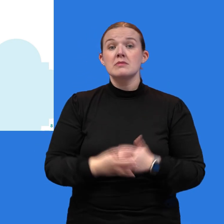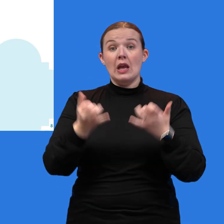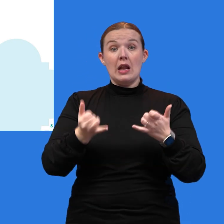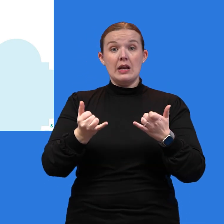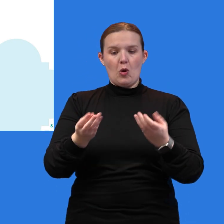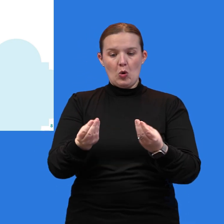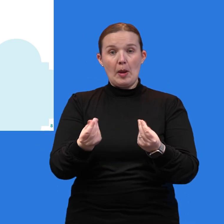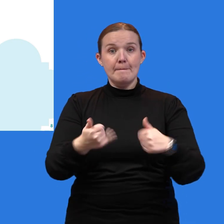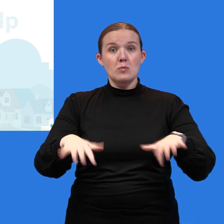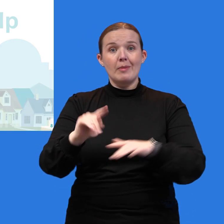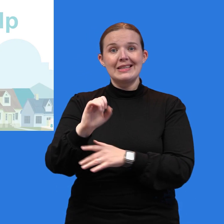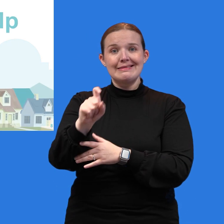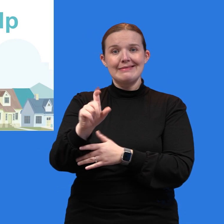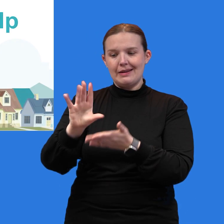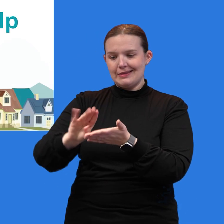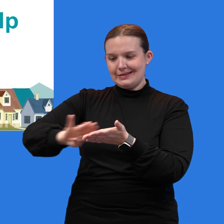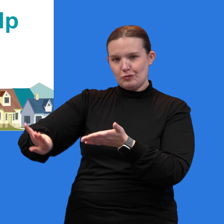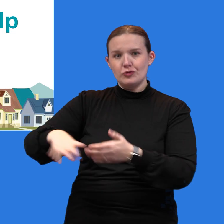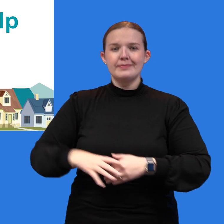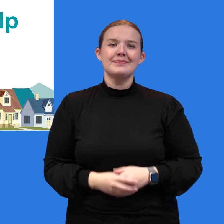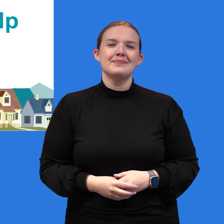property tax exemptions. tax academics here.